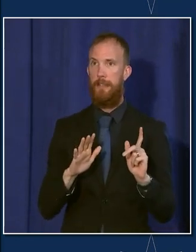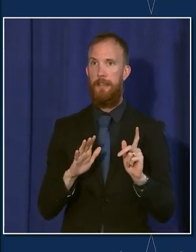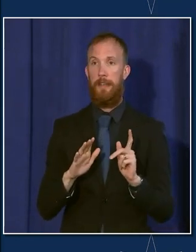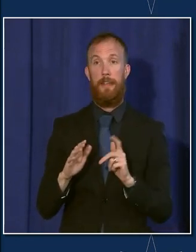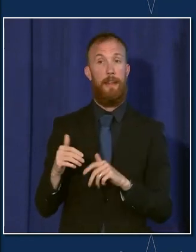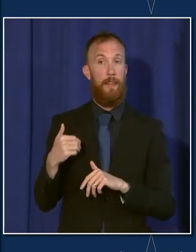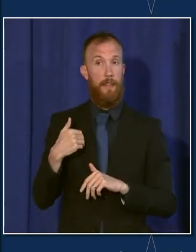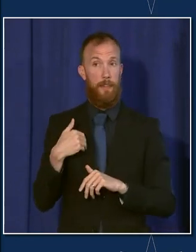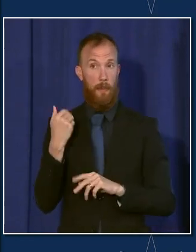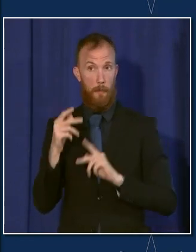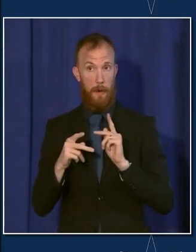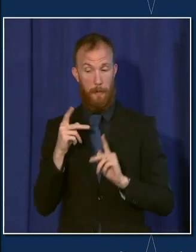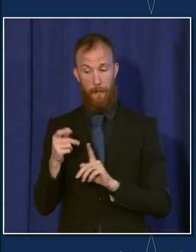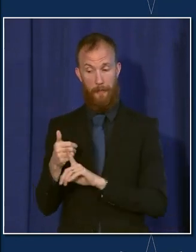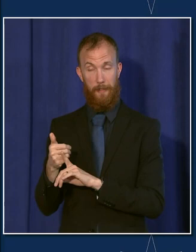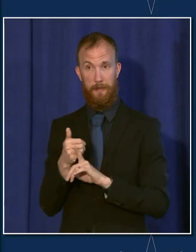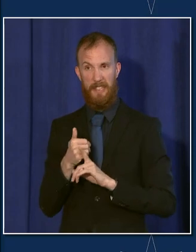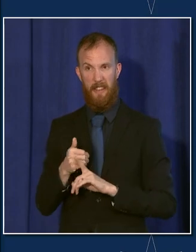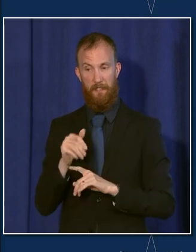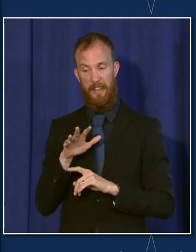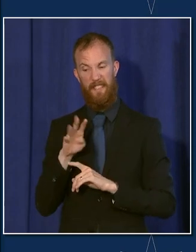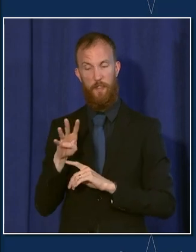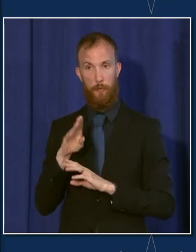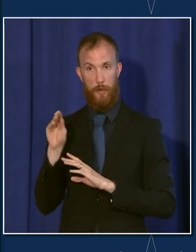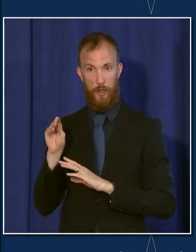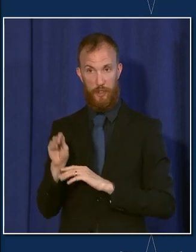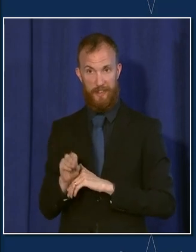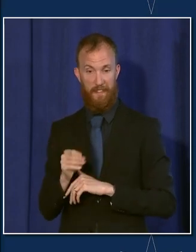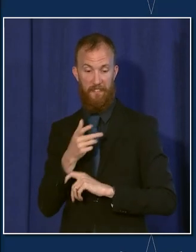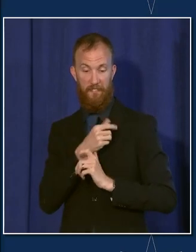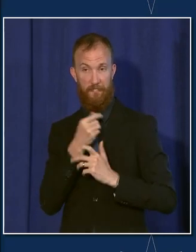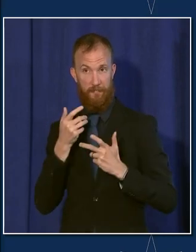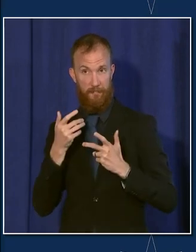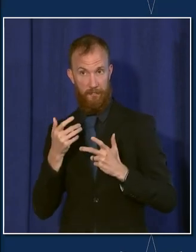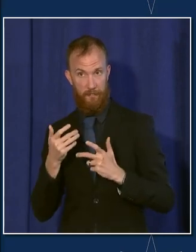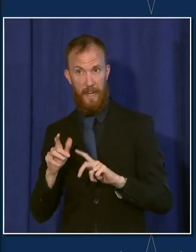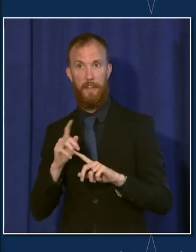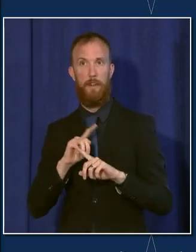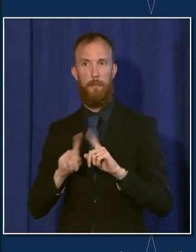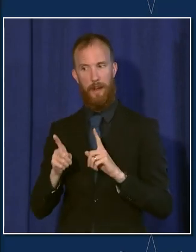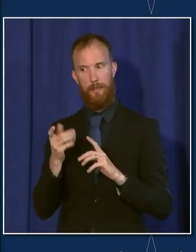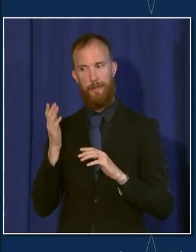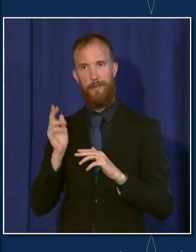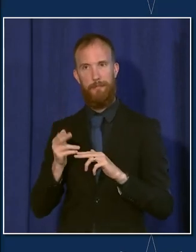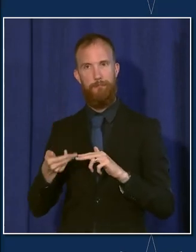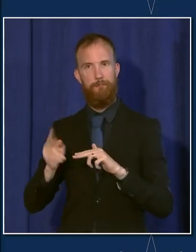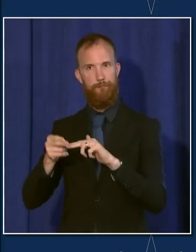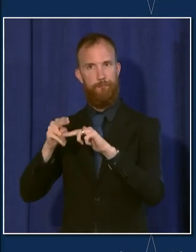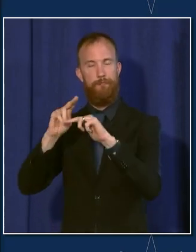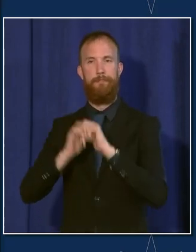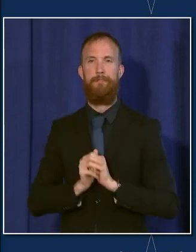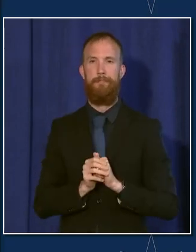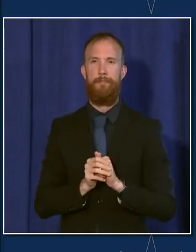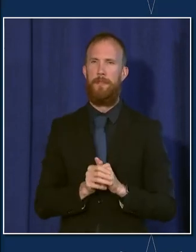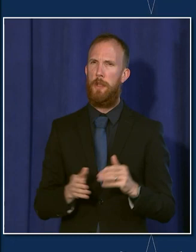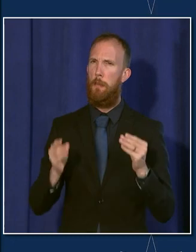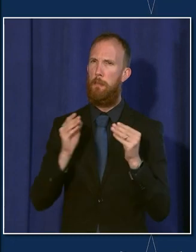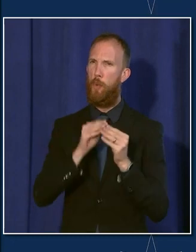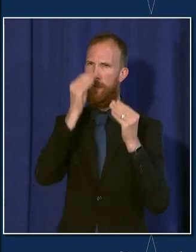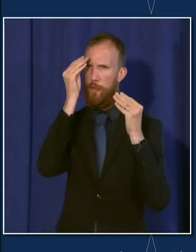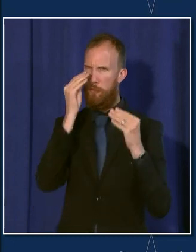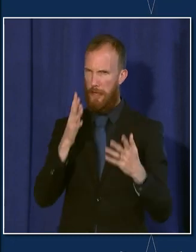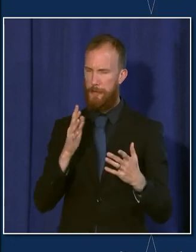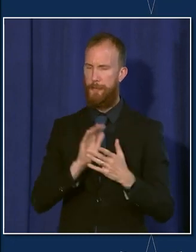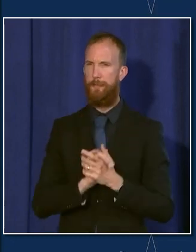vaccinations that are at 54% are growing the most quickly. So we're still making progress. A couple of just quick updates since last